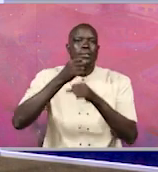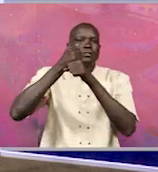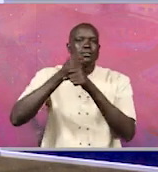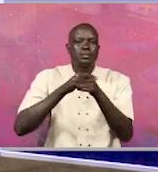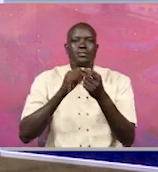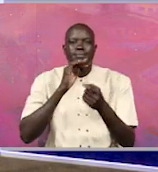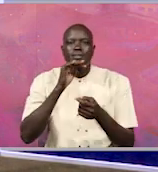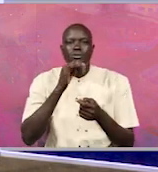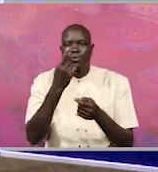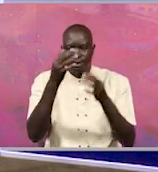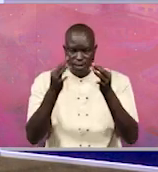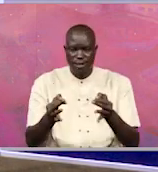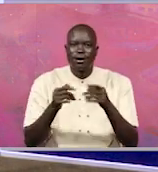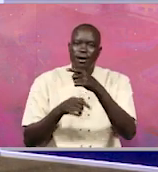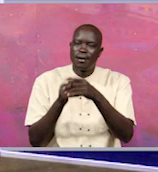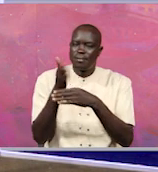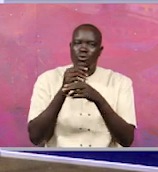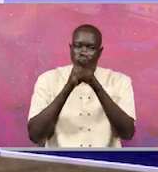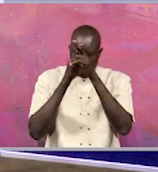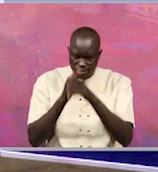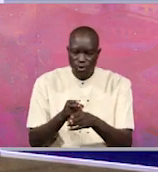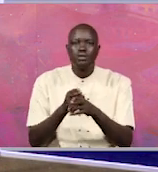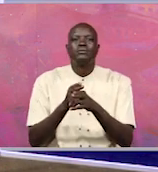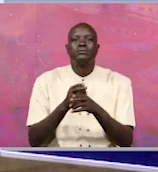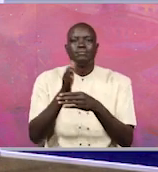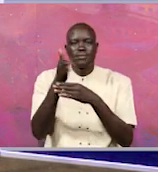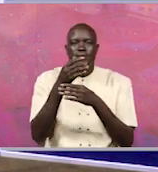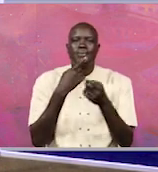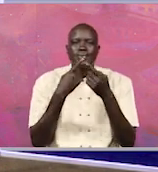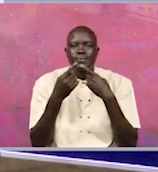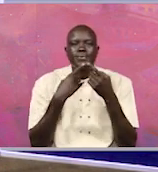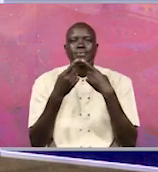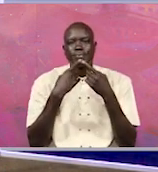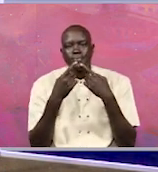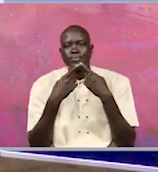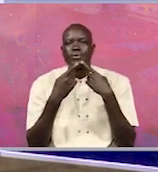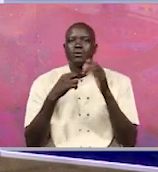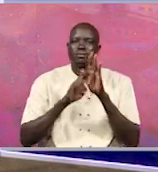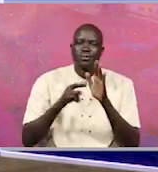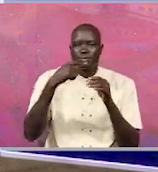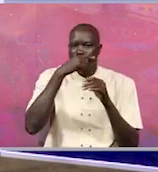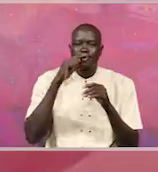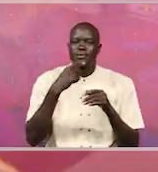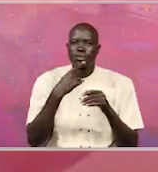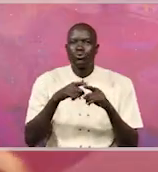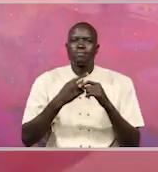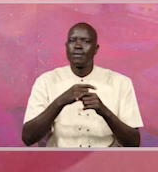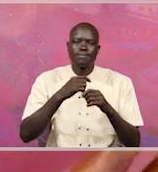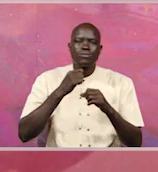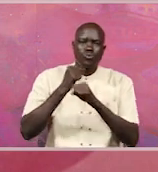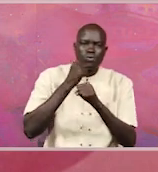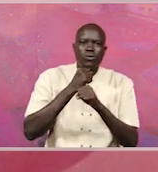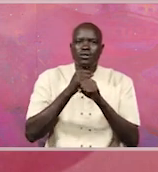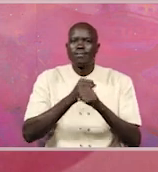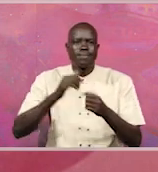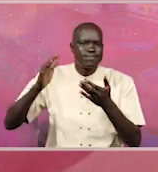And one of the things that the minister, honorable minister, that was reading the speech on behalf of the president was to say we're going to ruthlessly uproot. He kept on talking